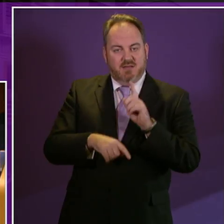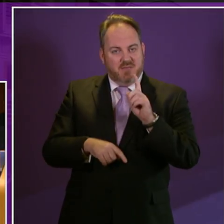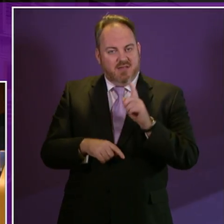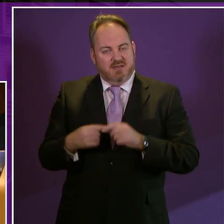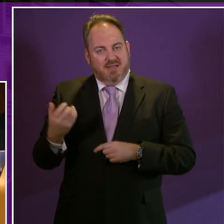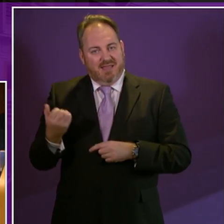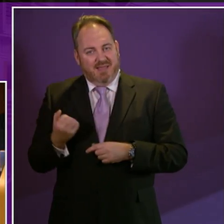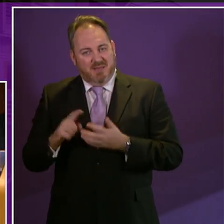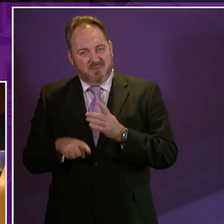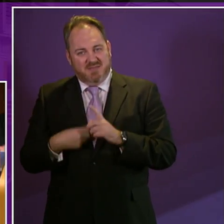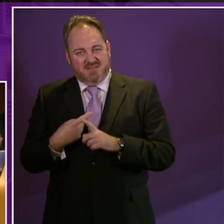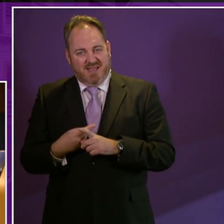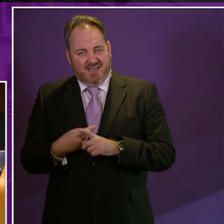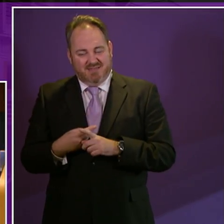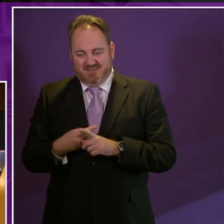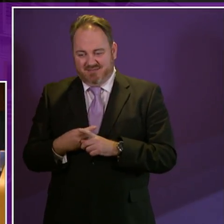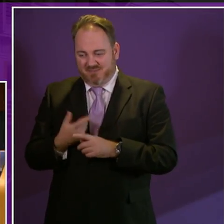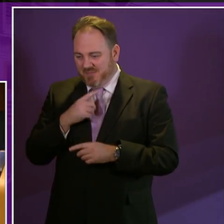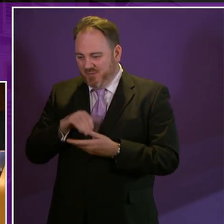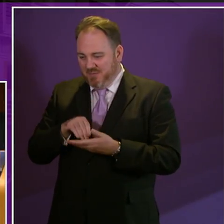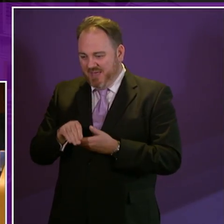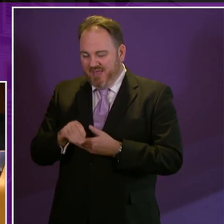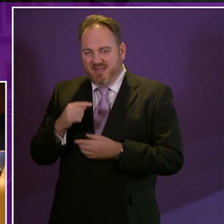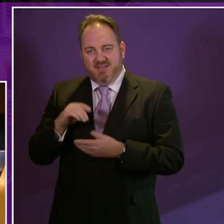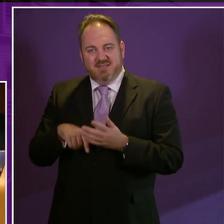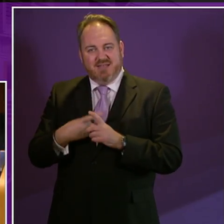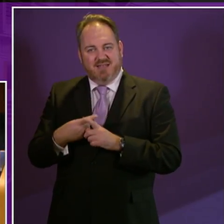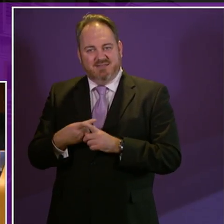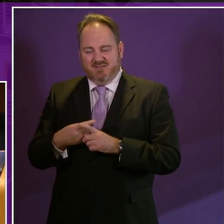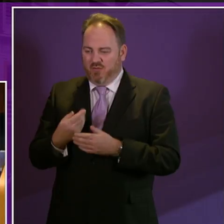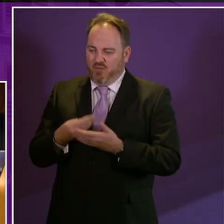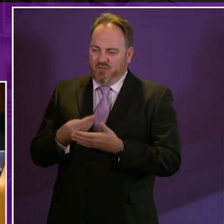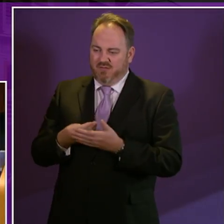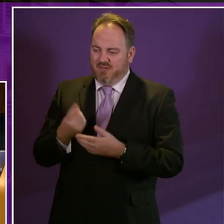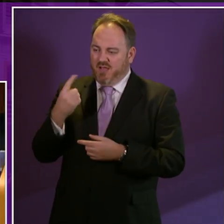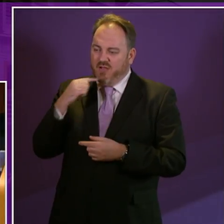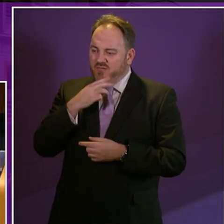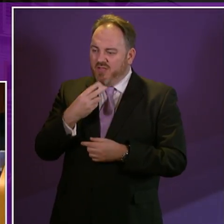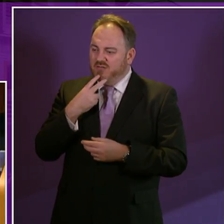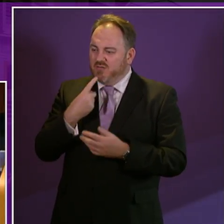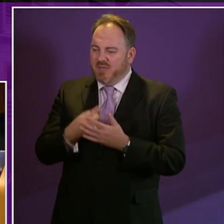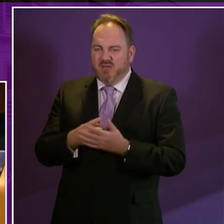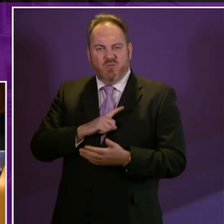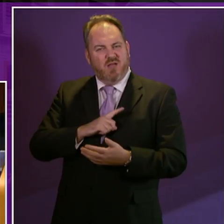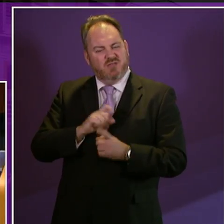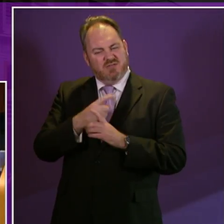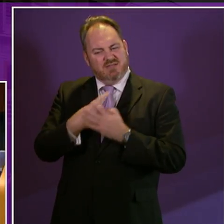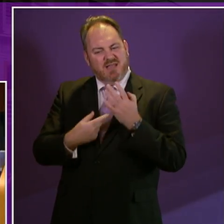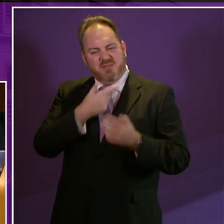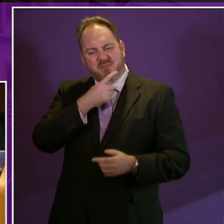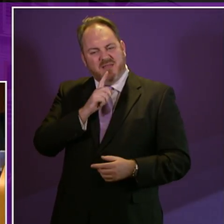people at £132 per week so I don't see why disabled people should be penalised in that way